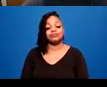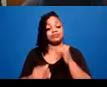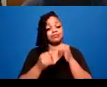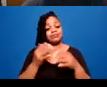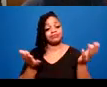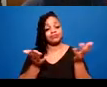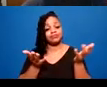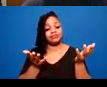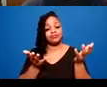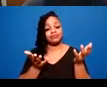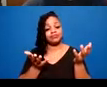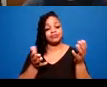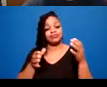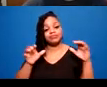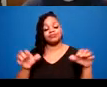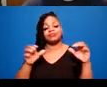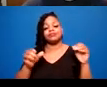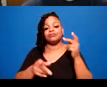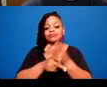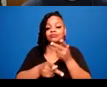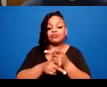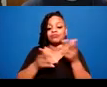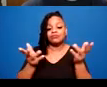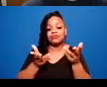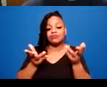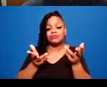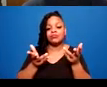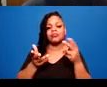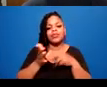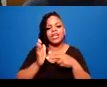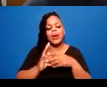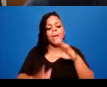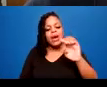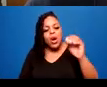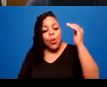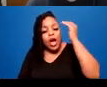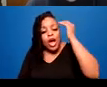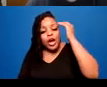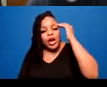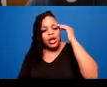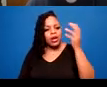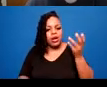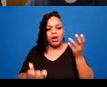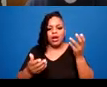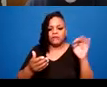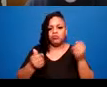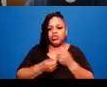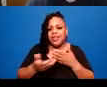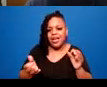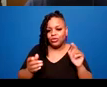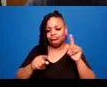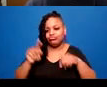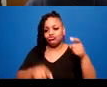likelihood of exhausting oneself over time and